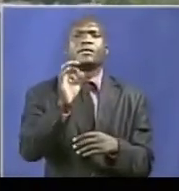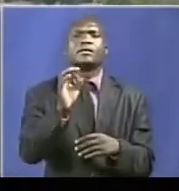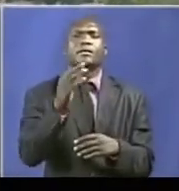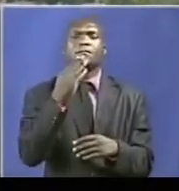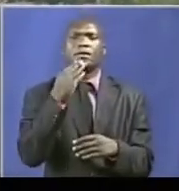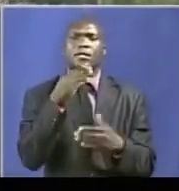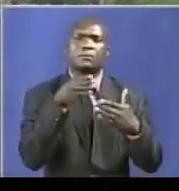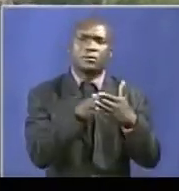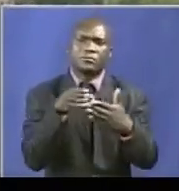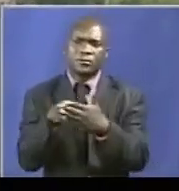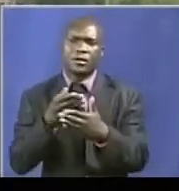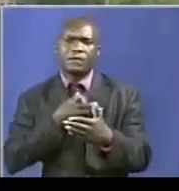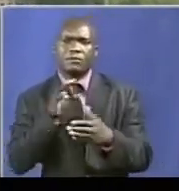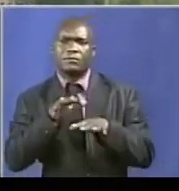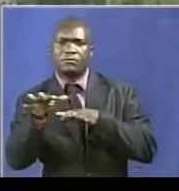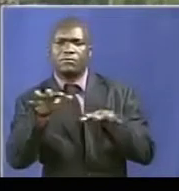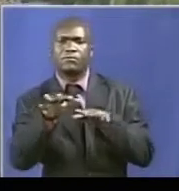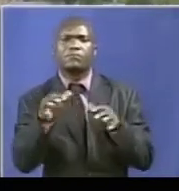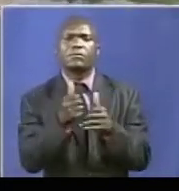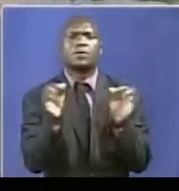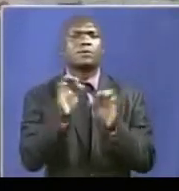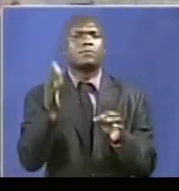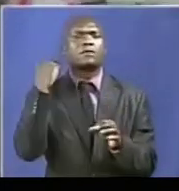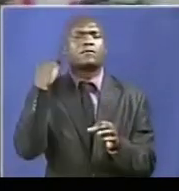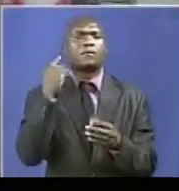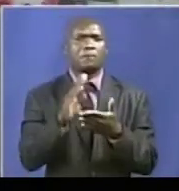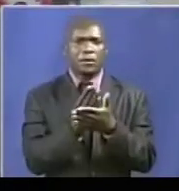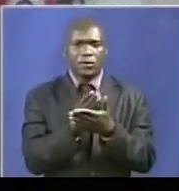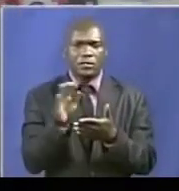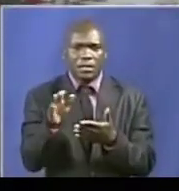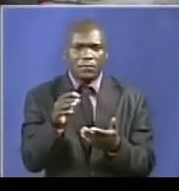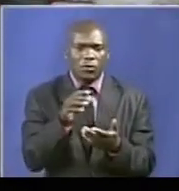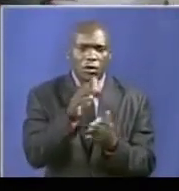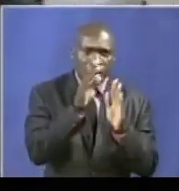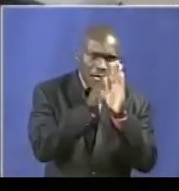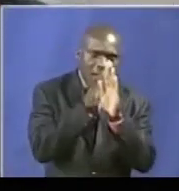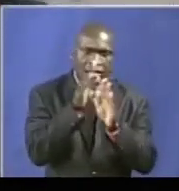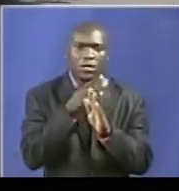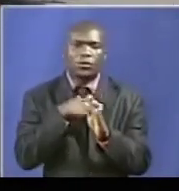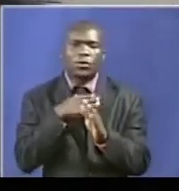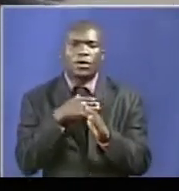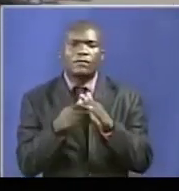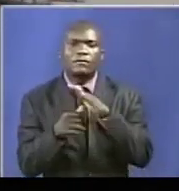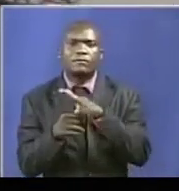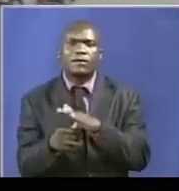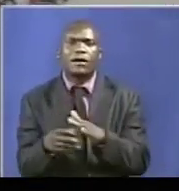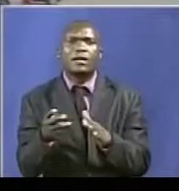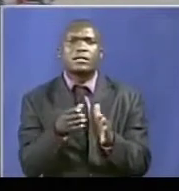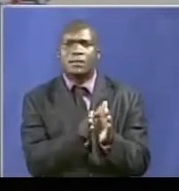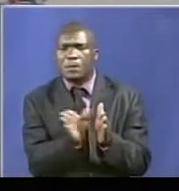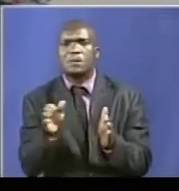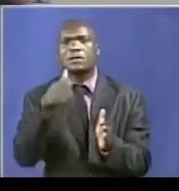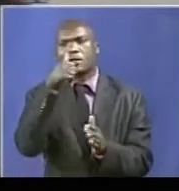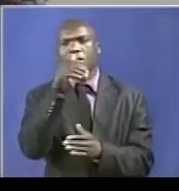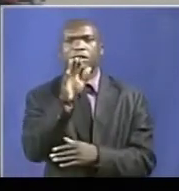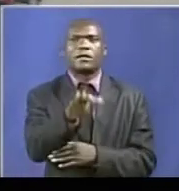performance of government in terms of economic recovery, economic growth, as well as basic provision of social amenities